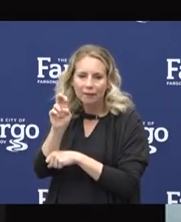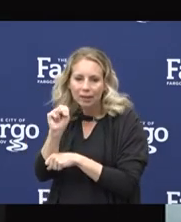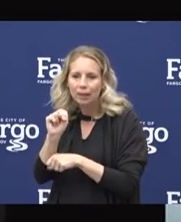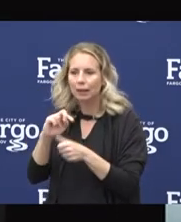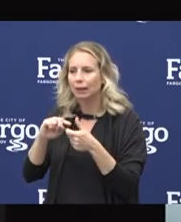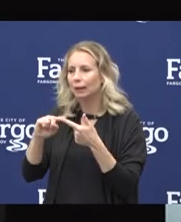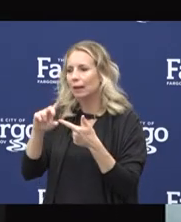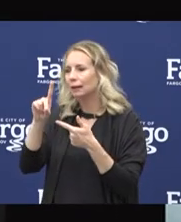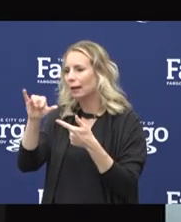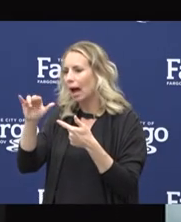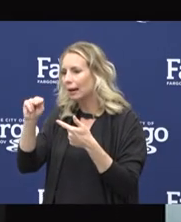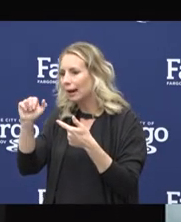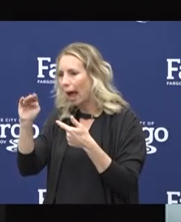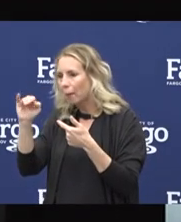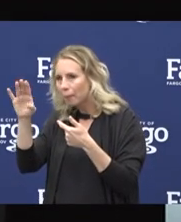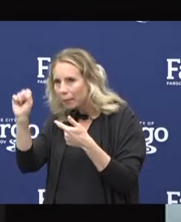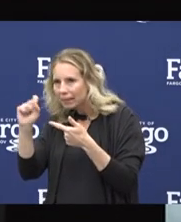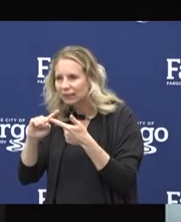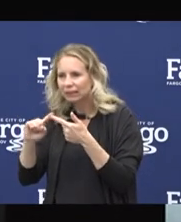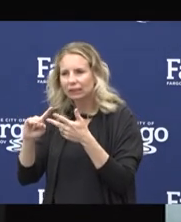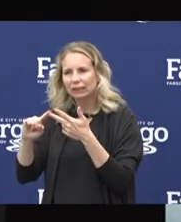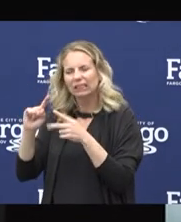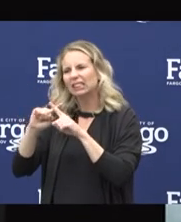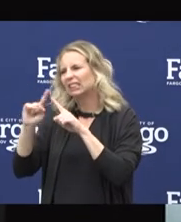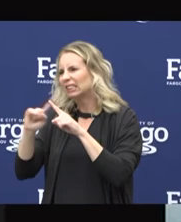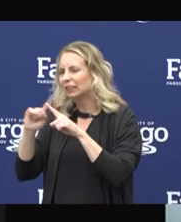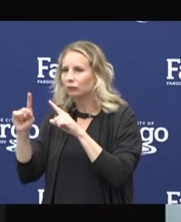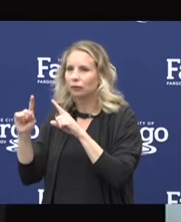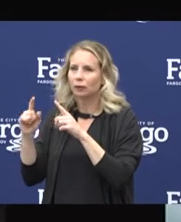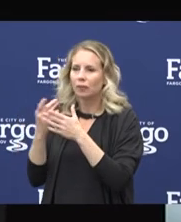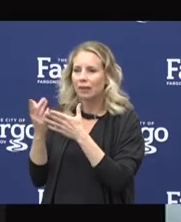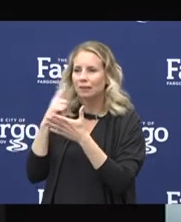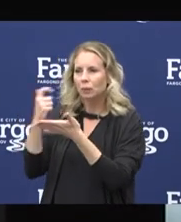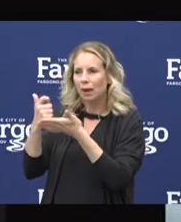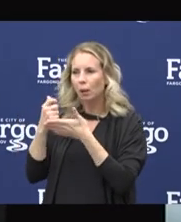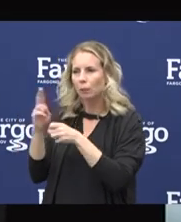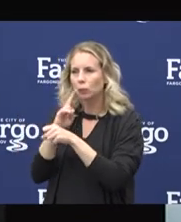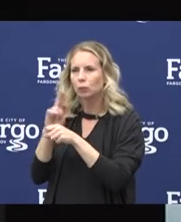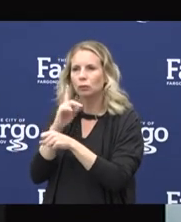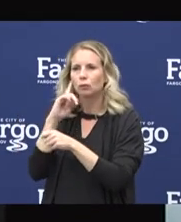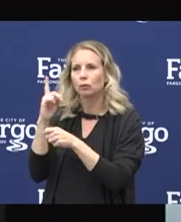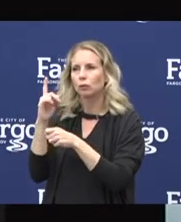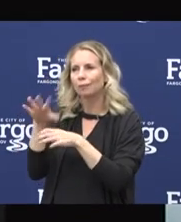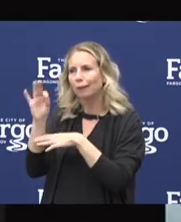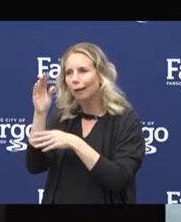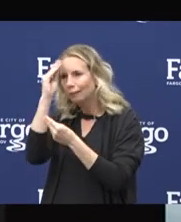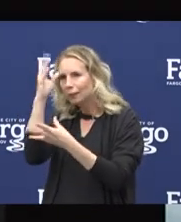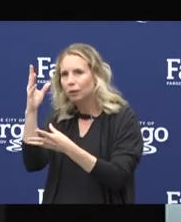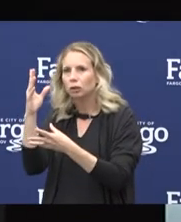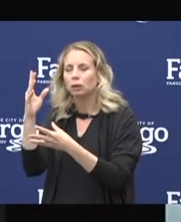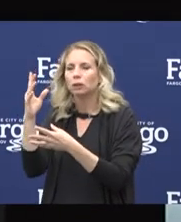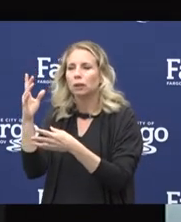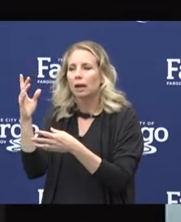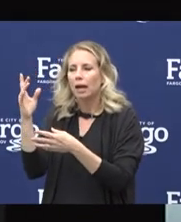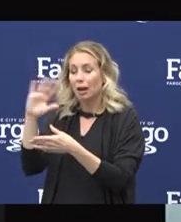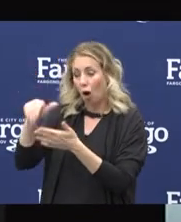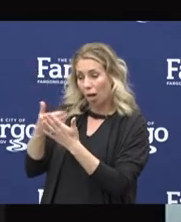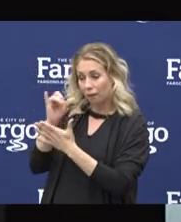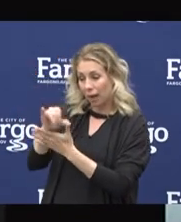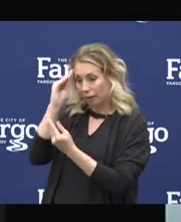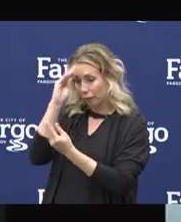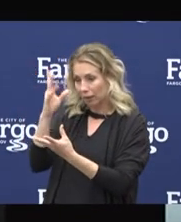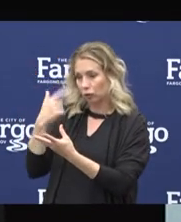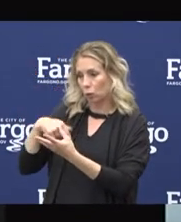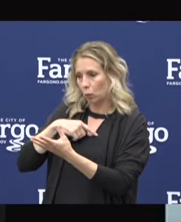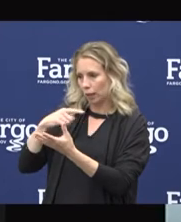things that we house our data that we use to make these informed decisions. And it takes a team to handle all these decisions